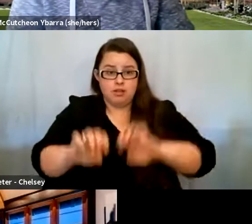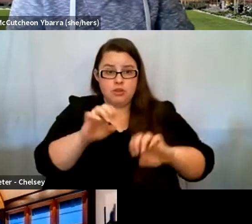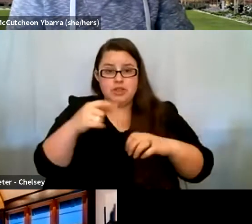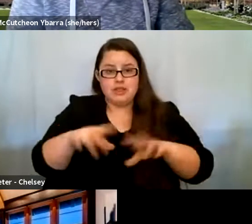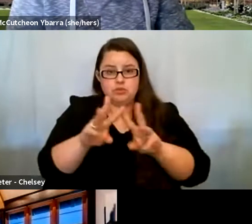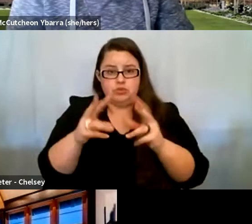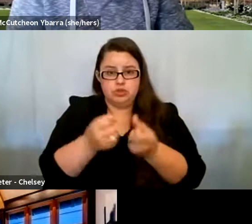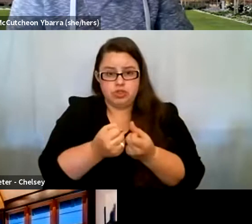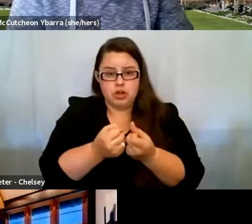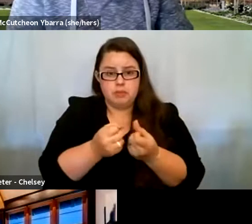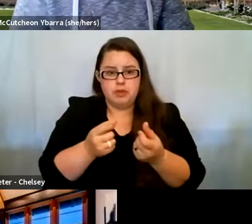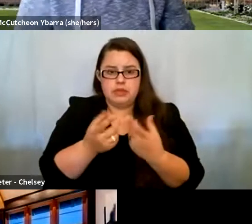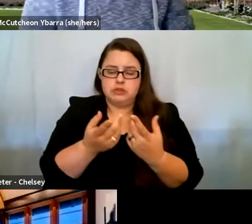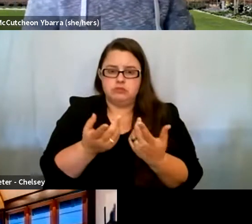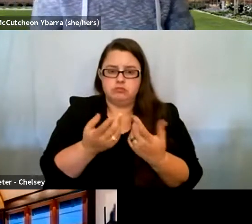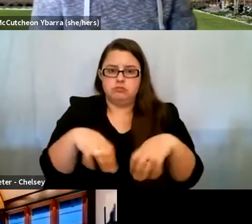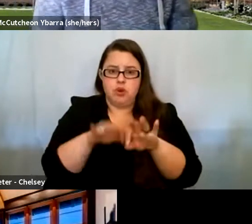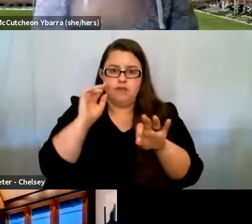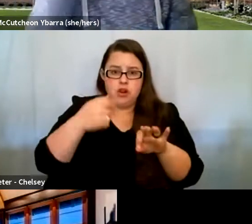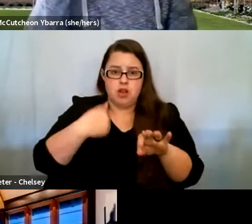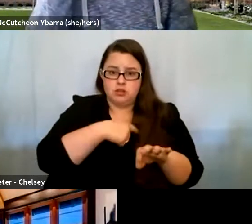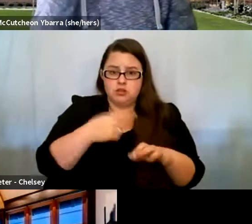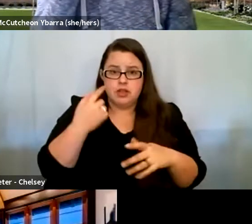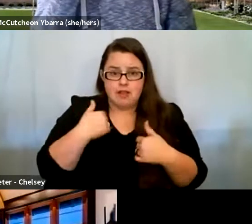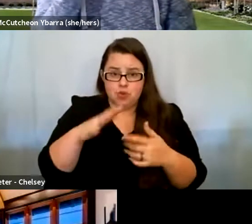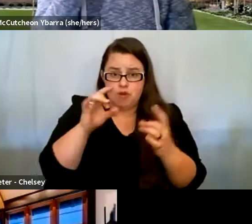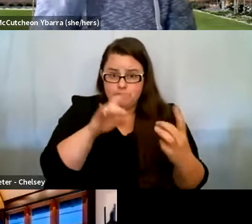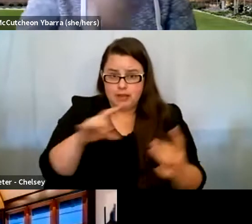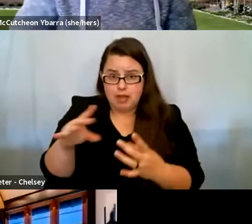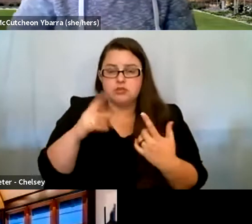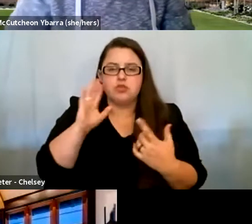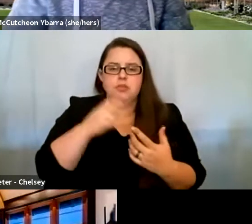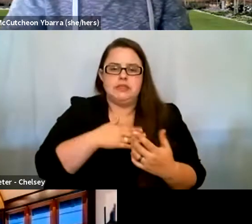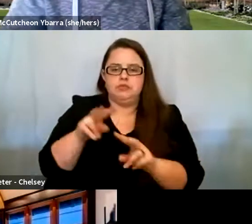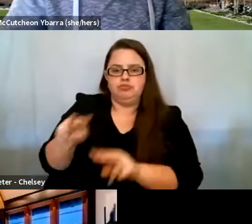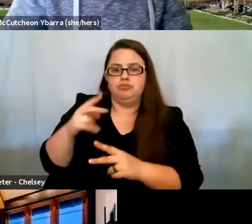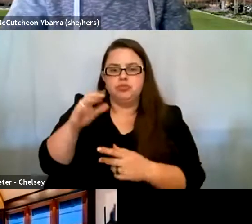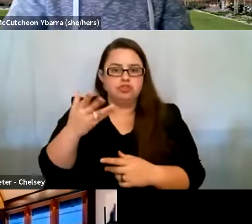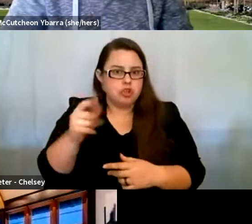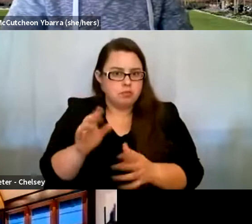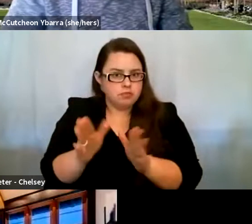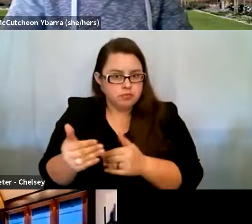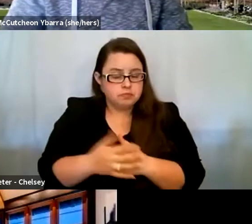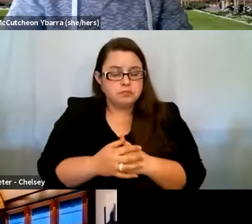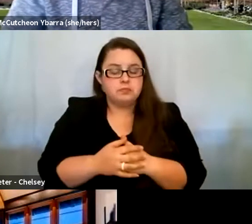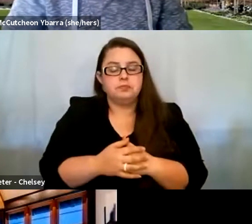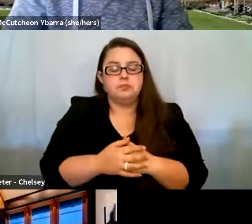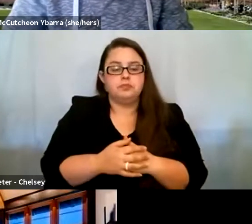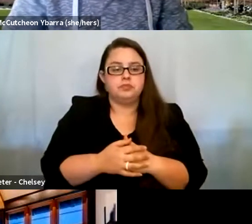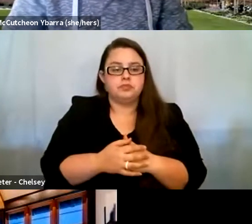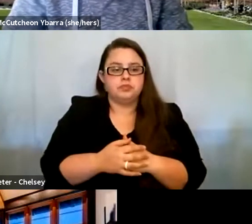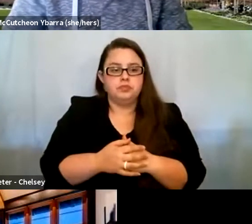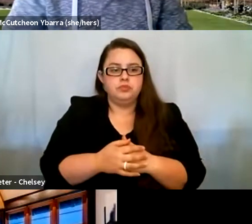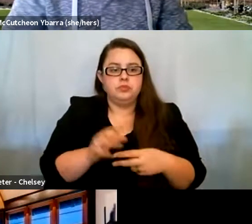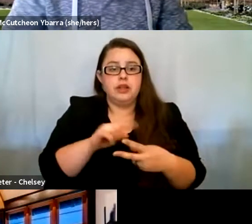this workshop. It means a lot to us to have your feedback. So please look for that in the chat box, um, here momentarily.